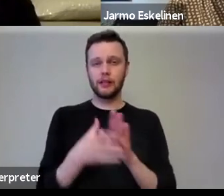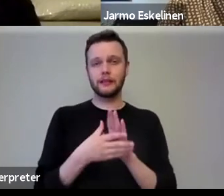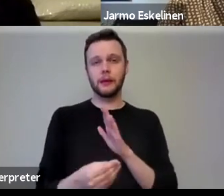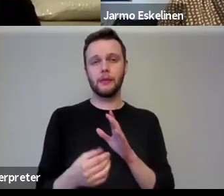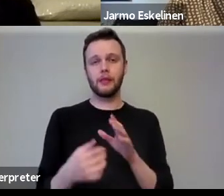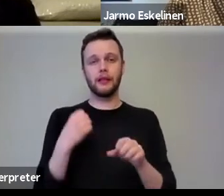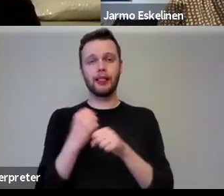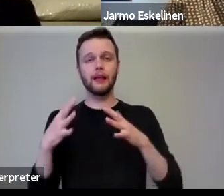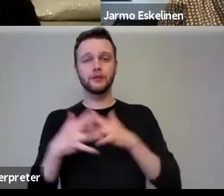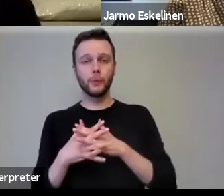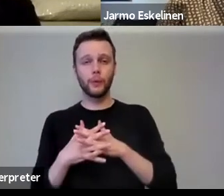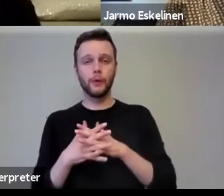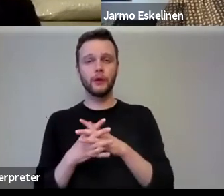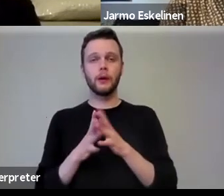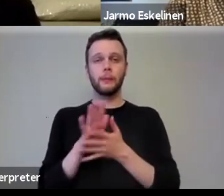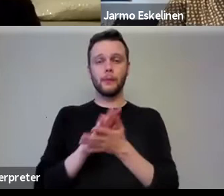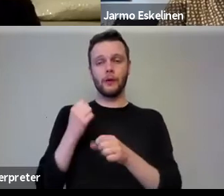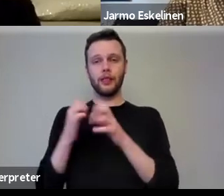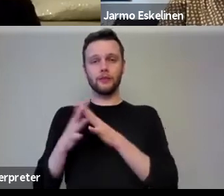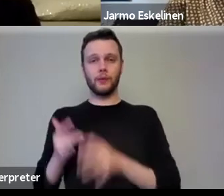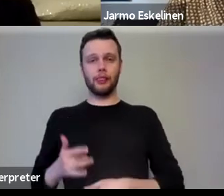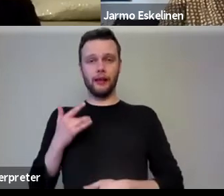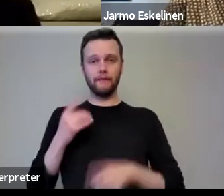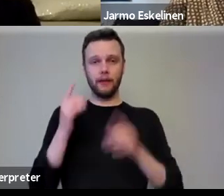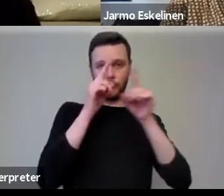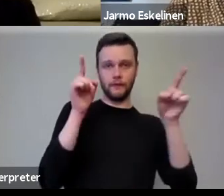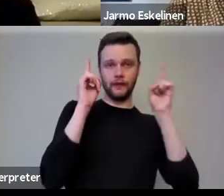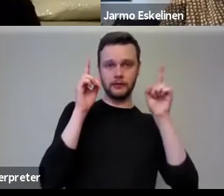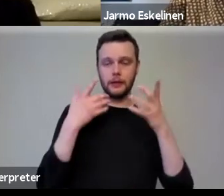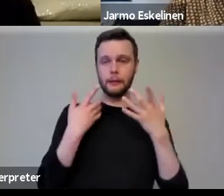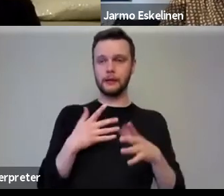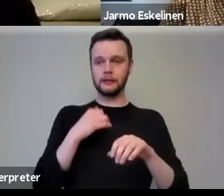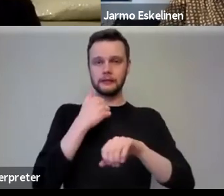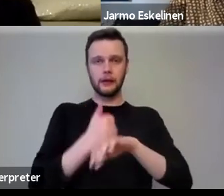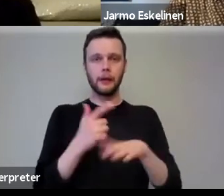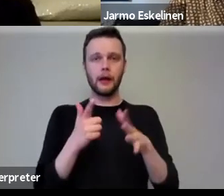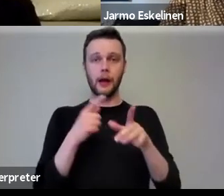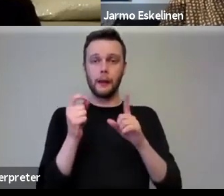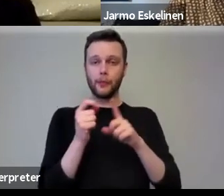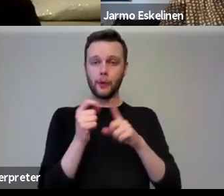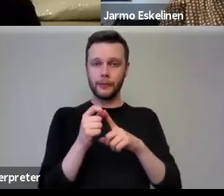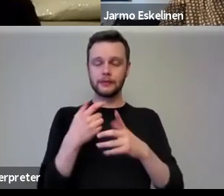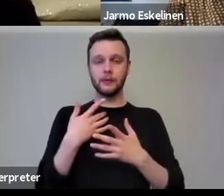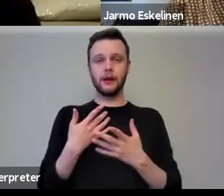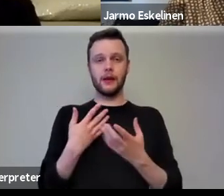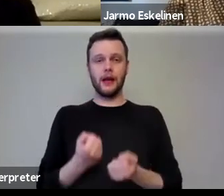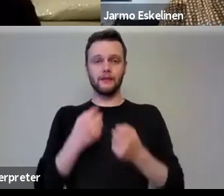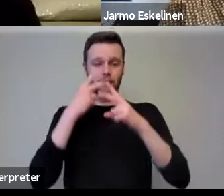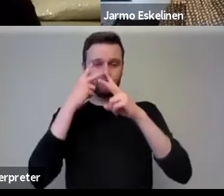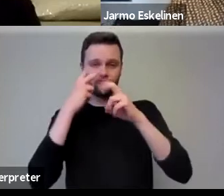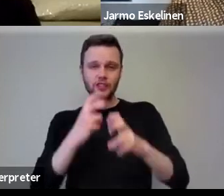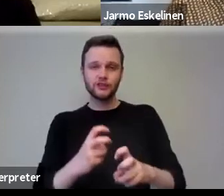between Glasgow life and the university. We have made appointments, joint appointments where we have got researchers